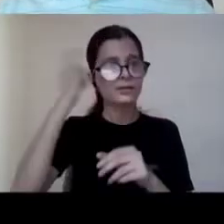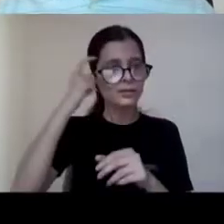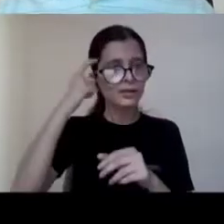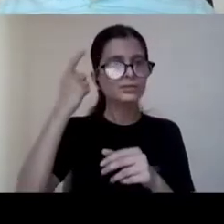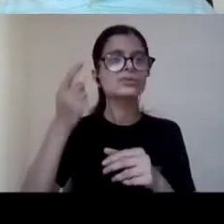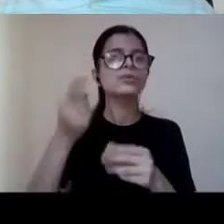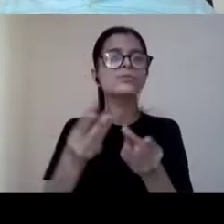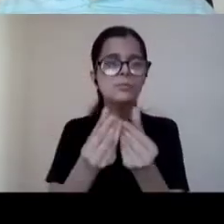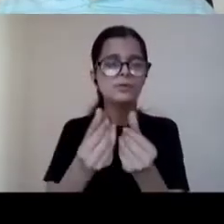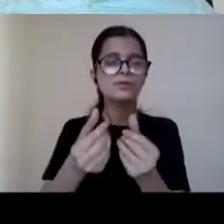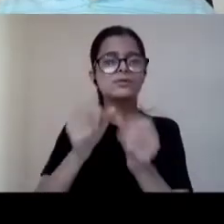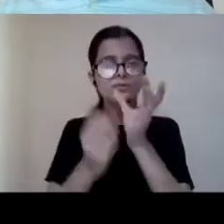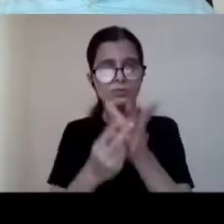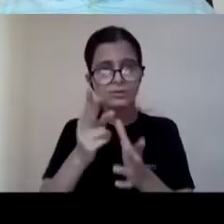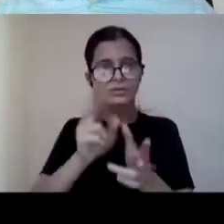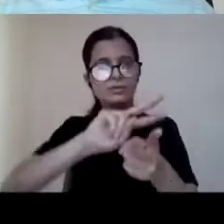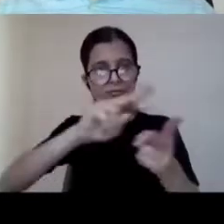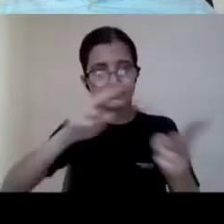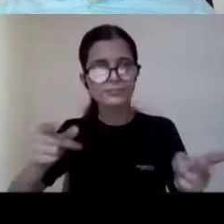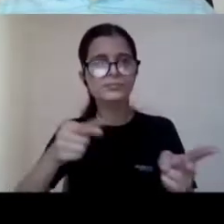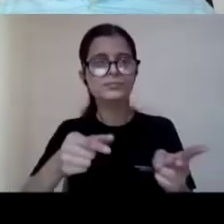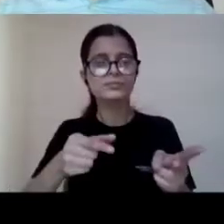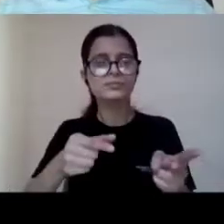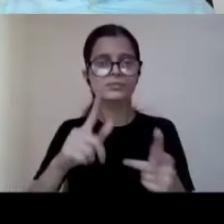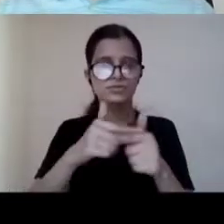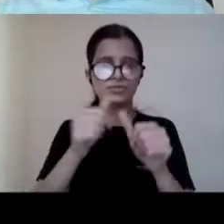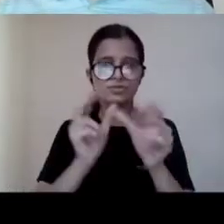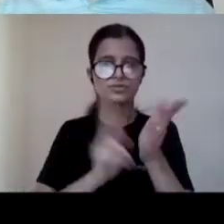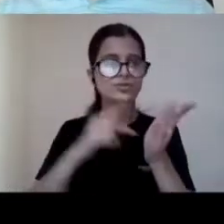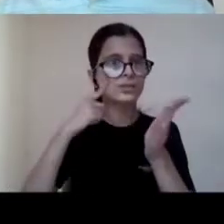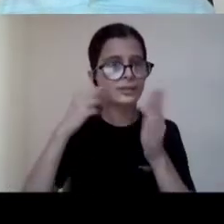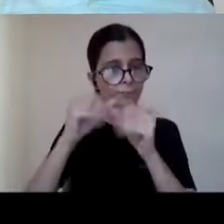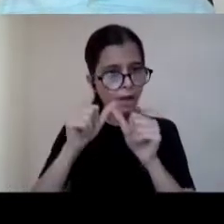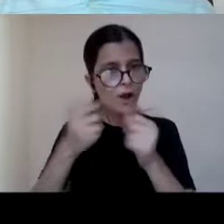with its headquarters in geneva in switzerland